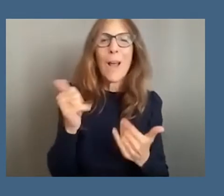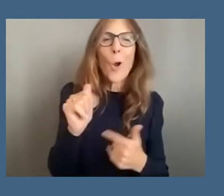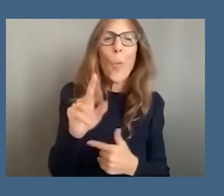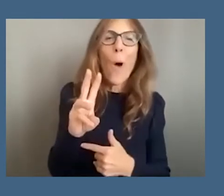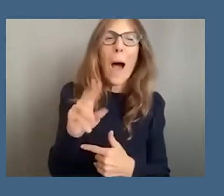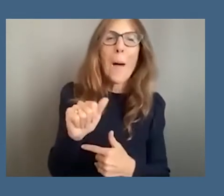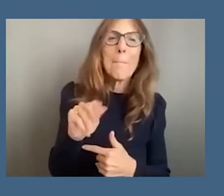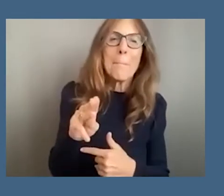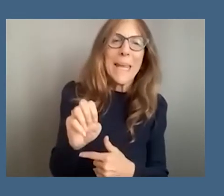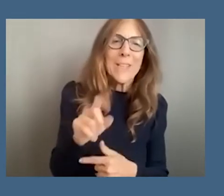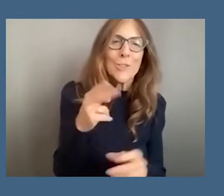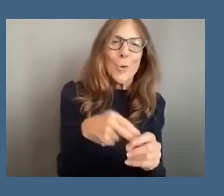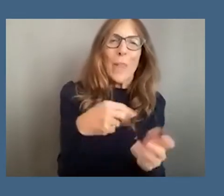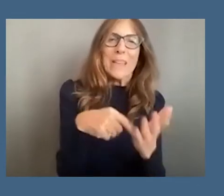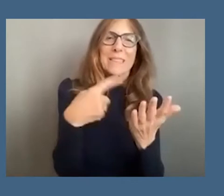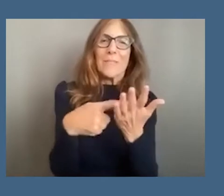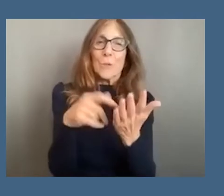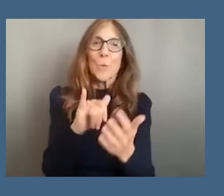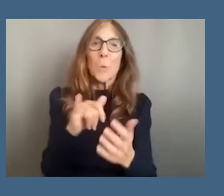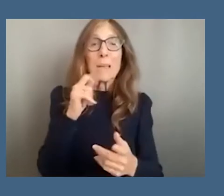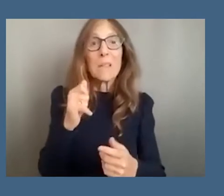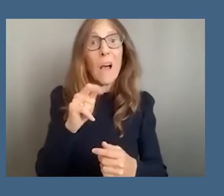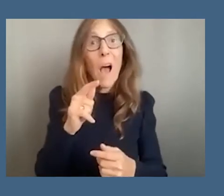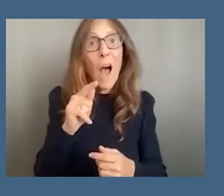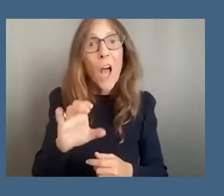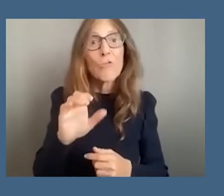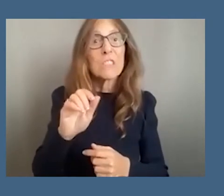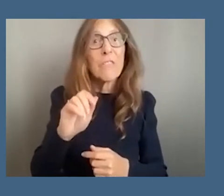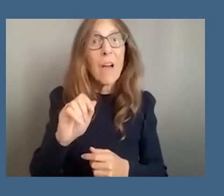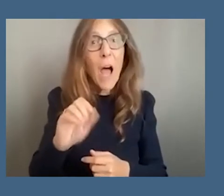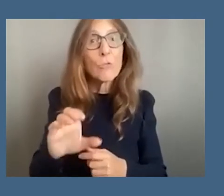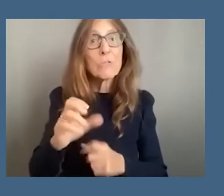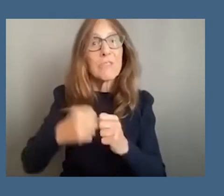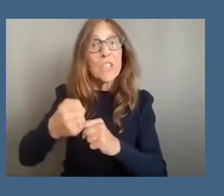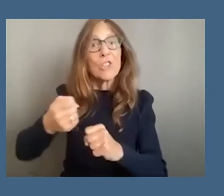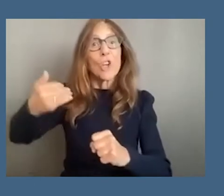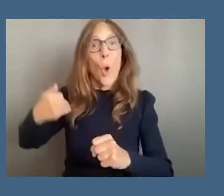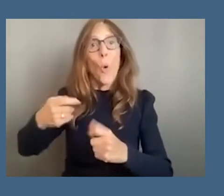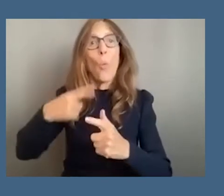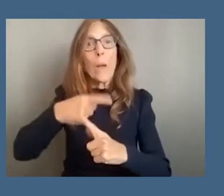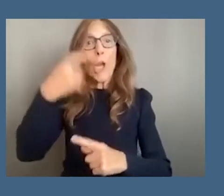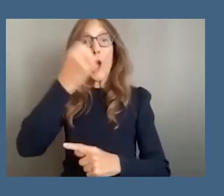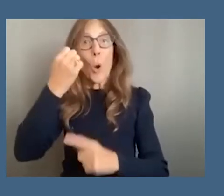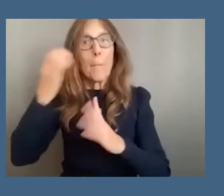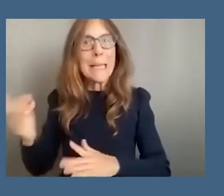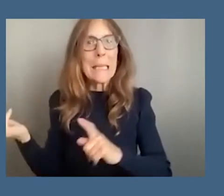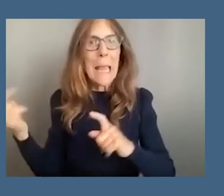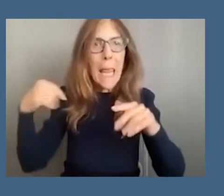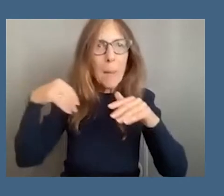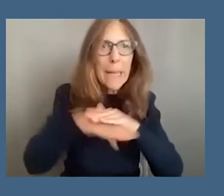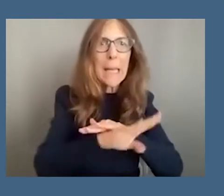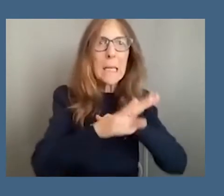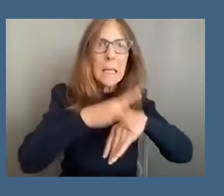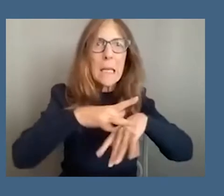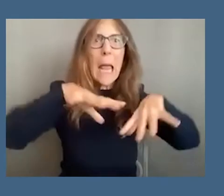because it's the hundreds of years ago with europeans coming in colonizing and then